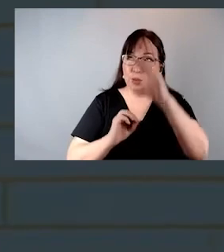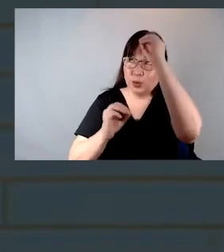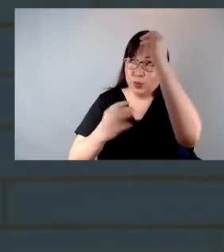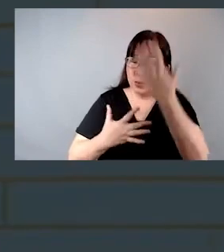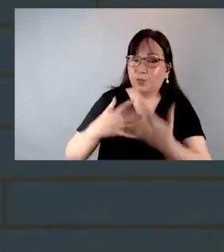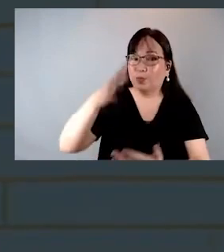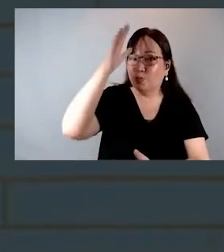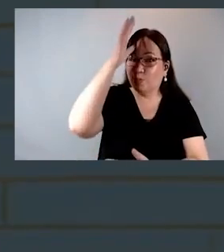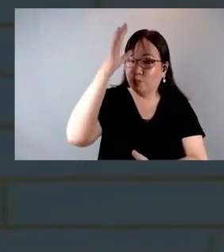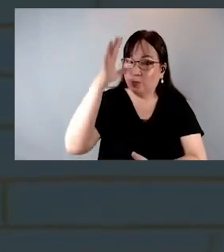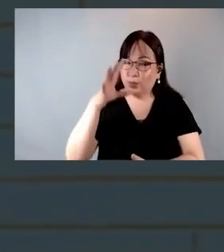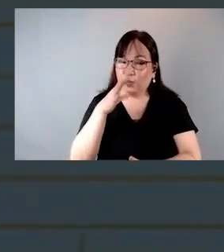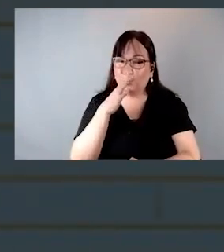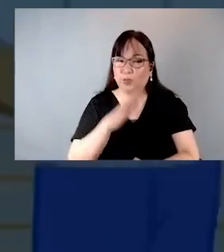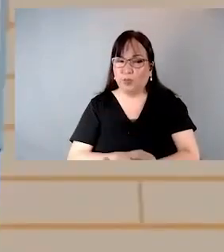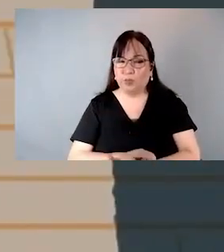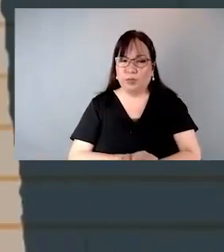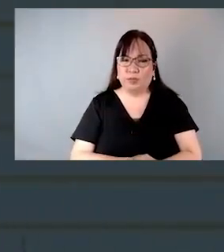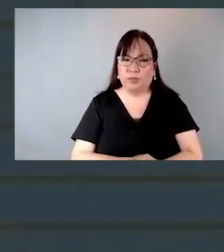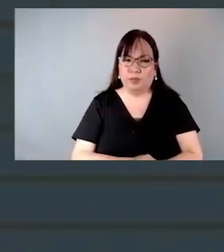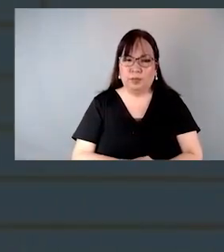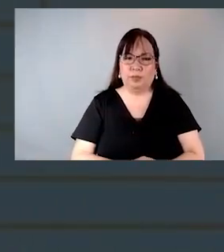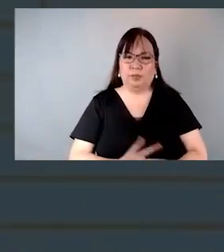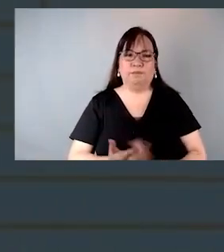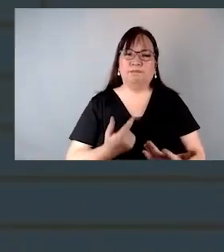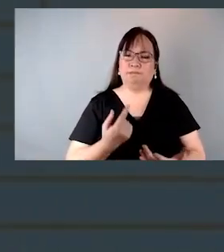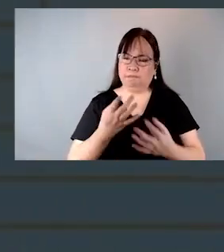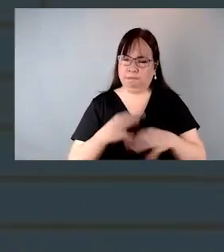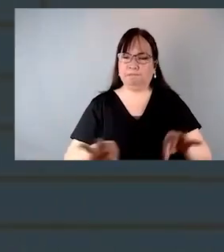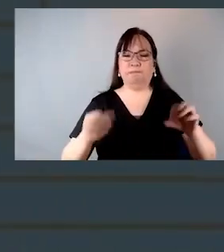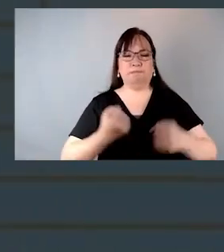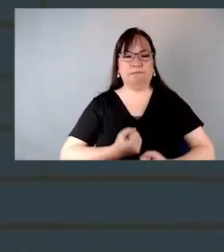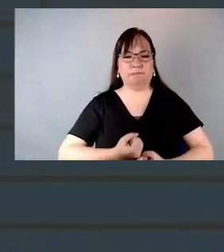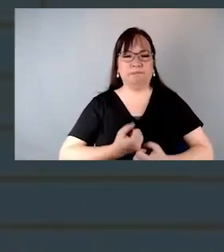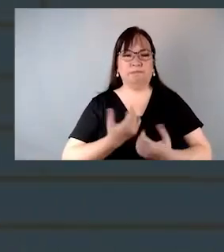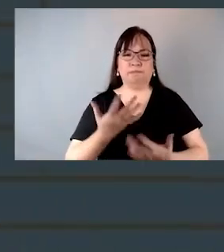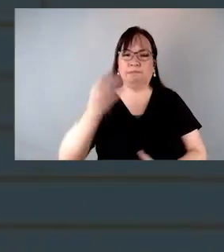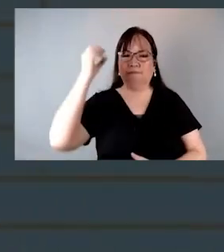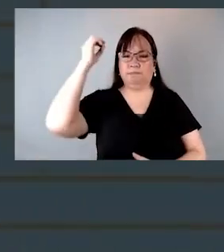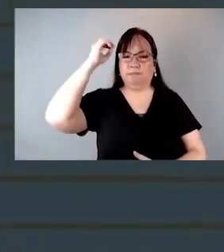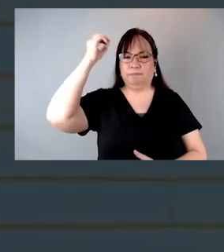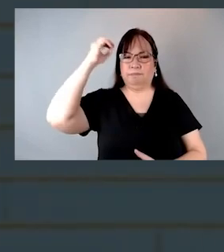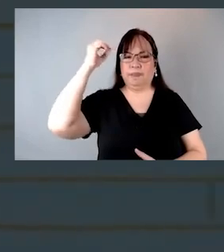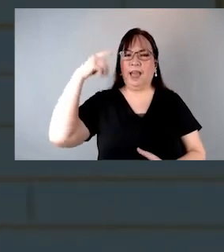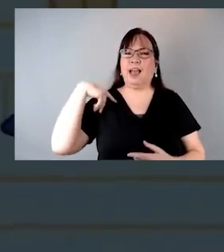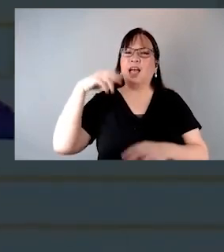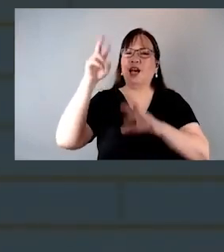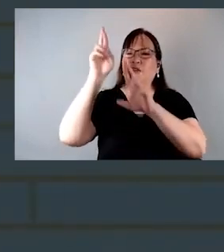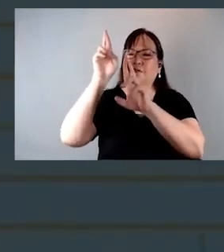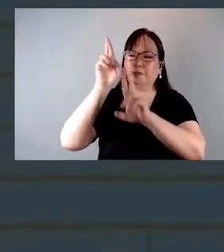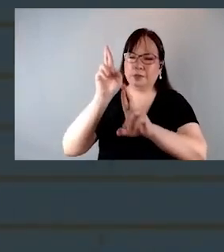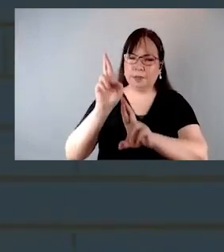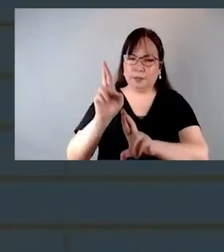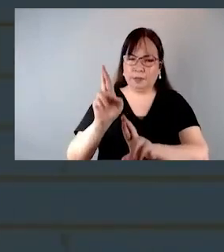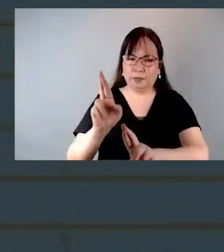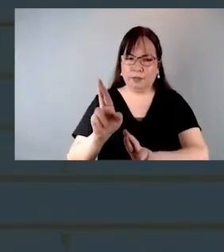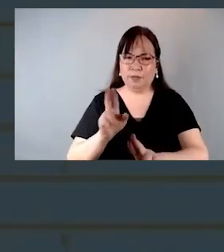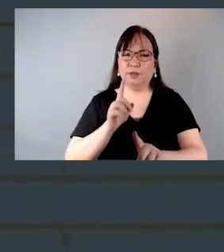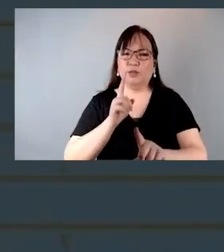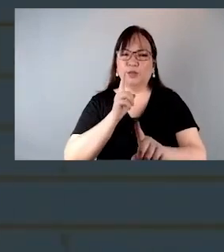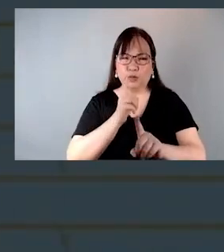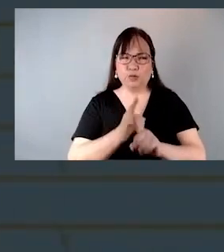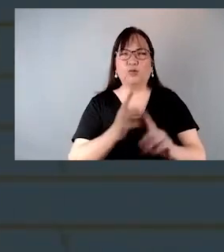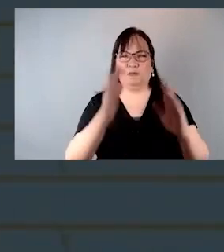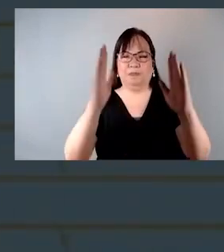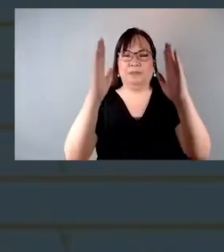sumunod sa mabulang. Ayusin ang paghayag sa opinyo na may paggalang. Kaya'k